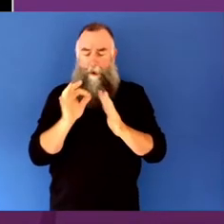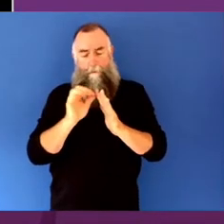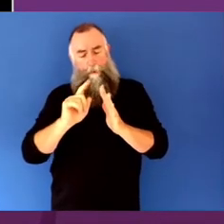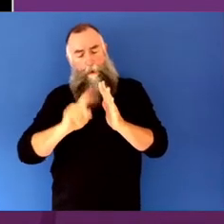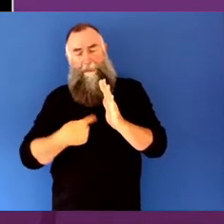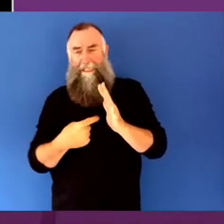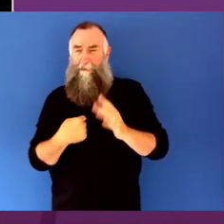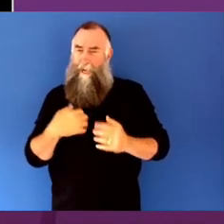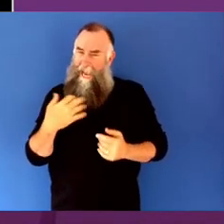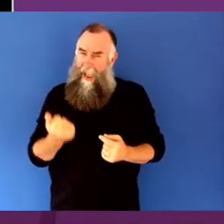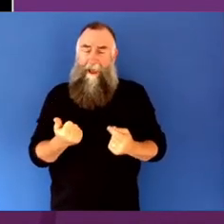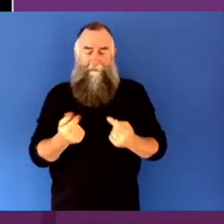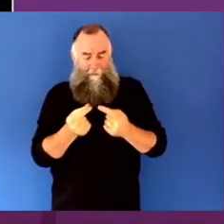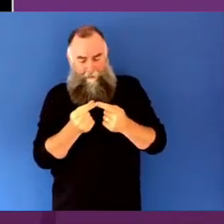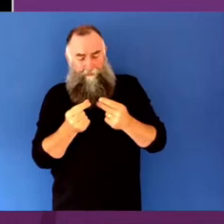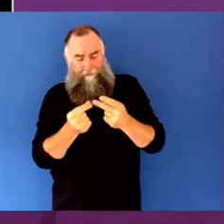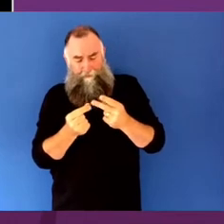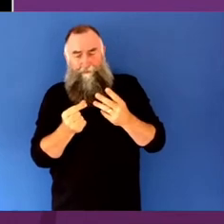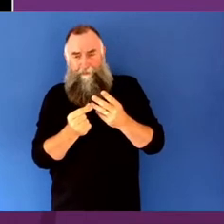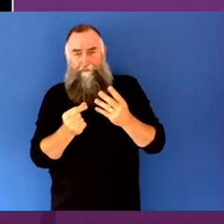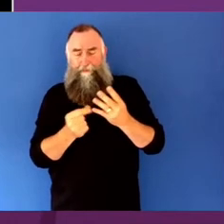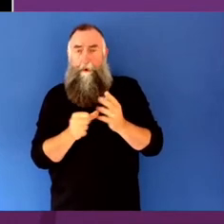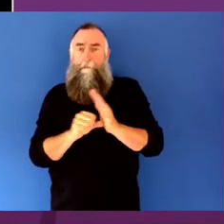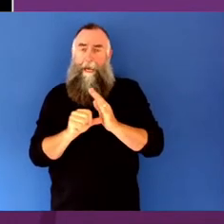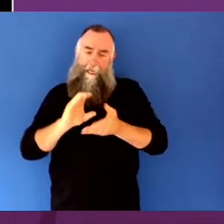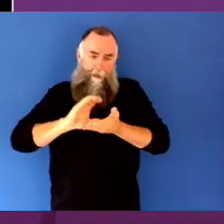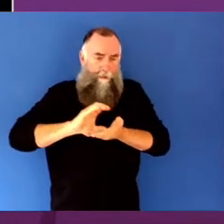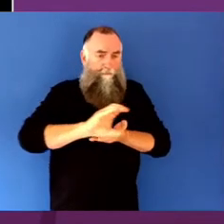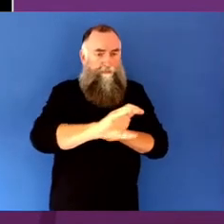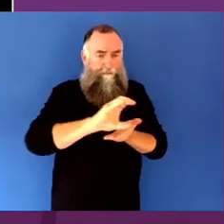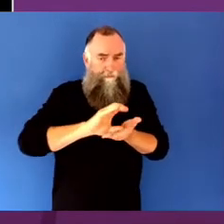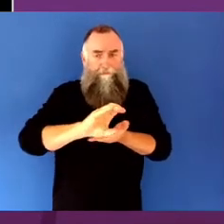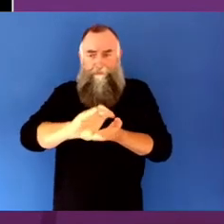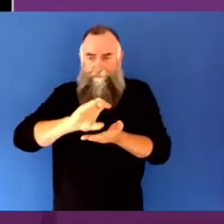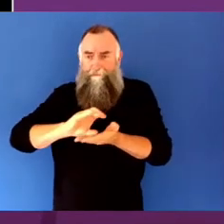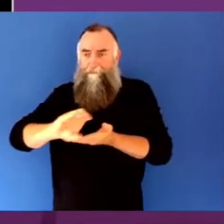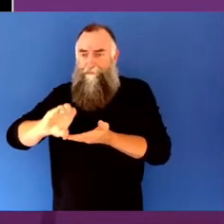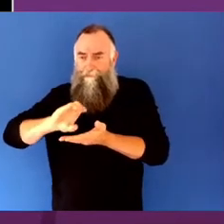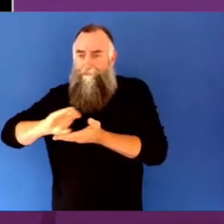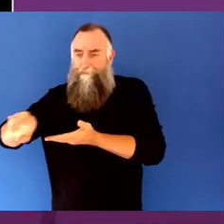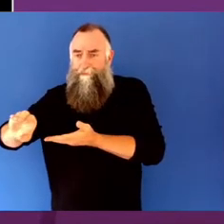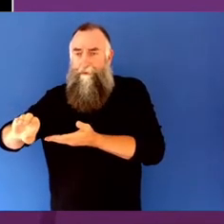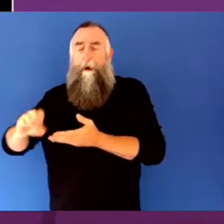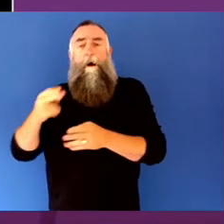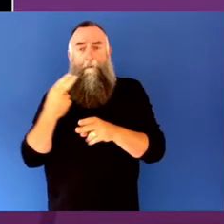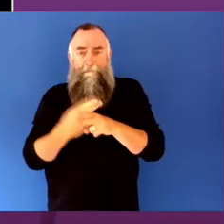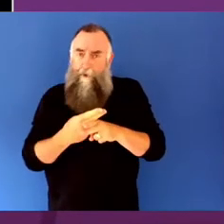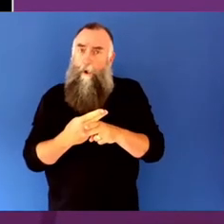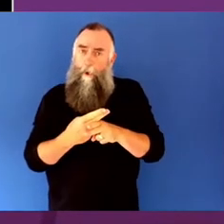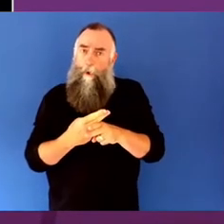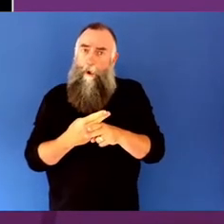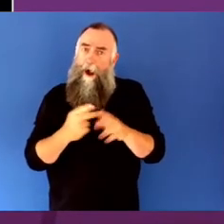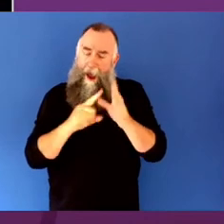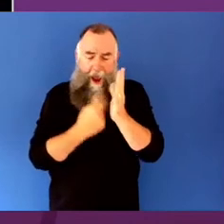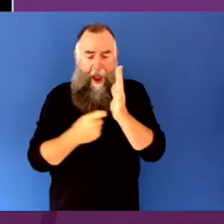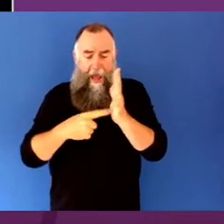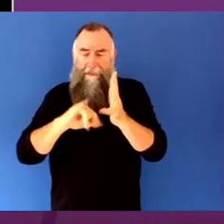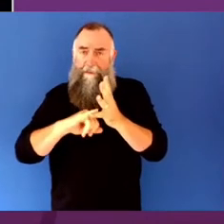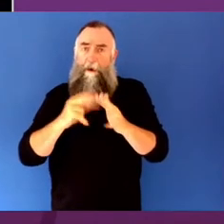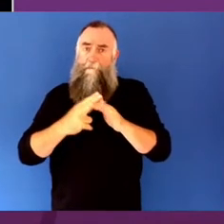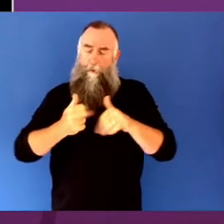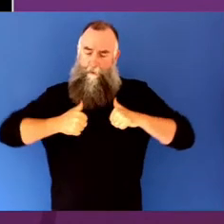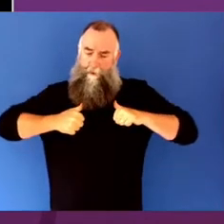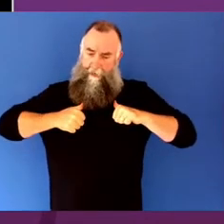as part of our support for the arts sector to recover from COVID, to rise again,